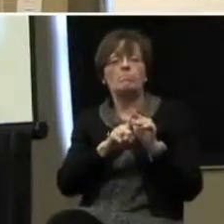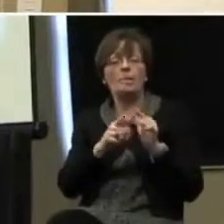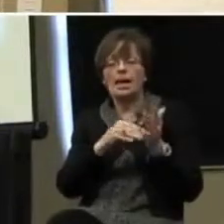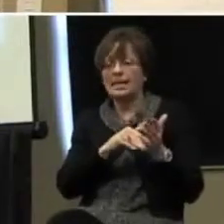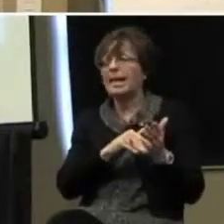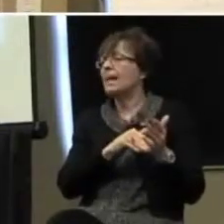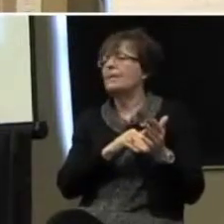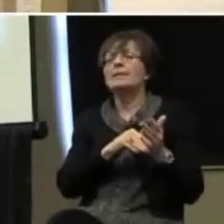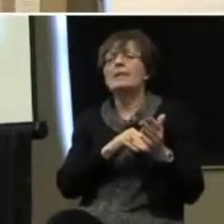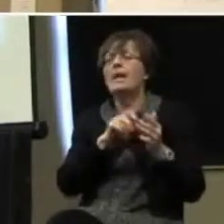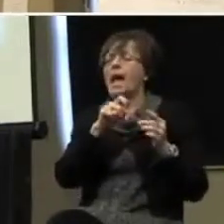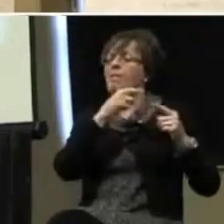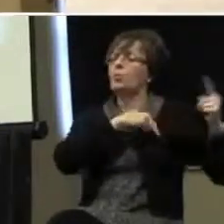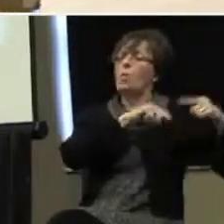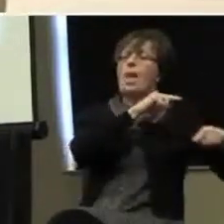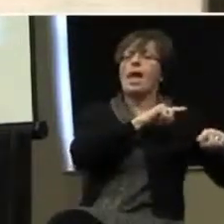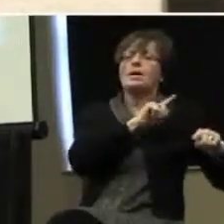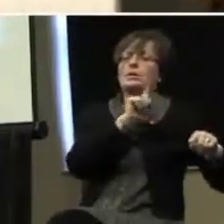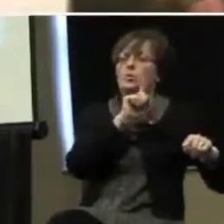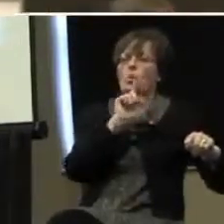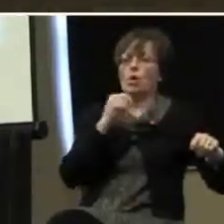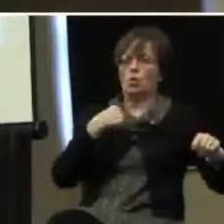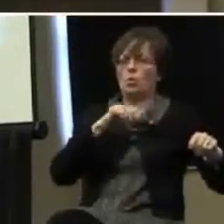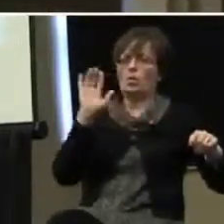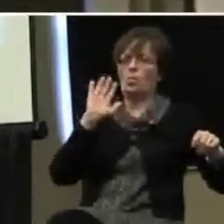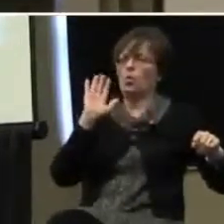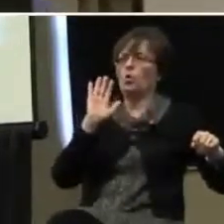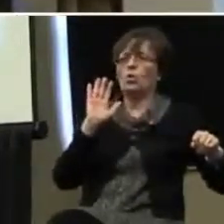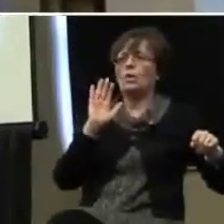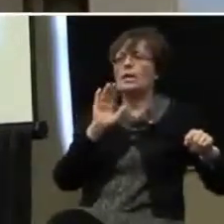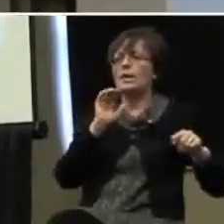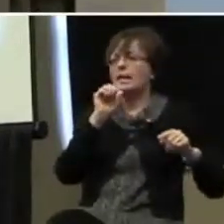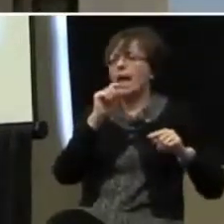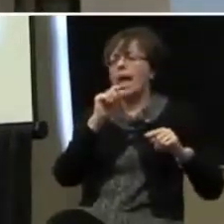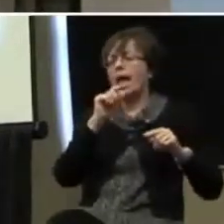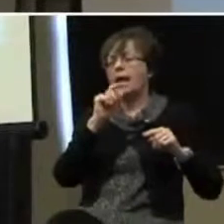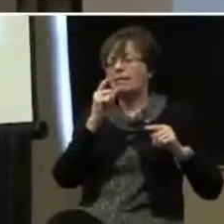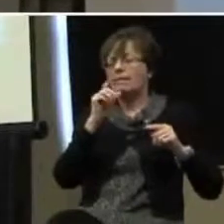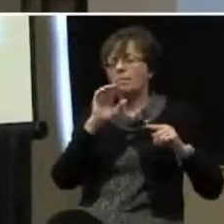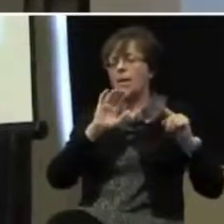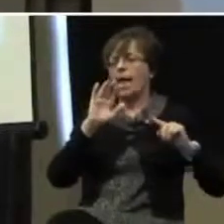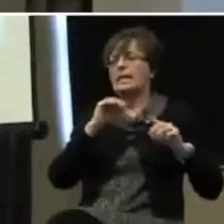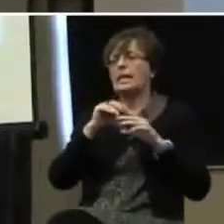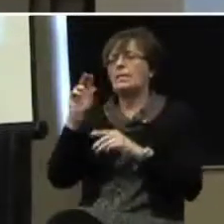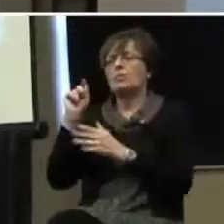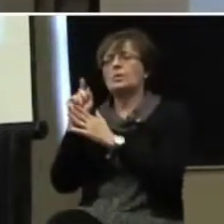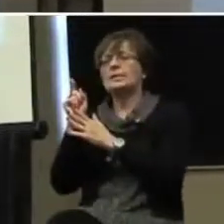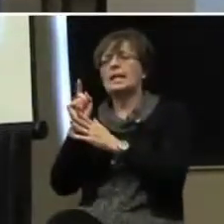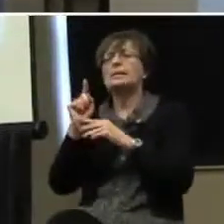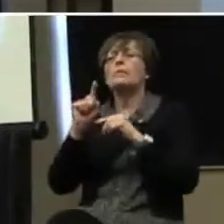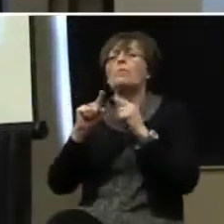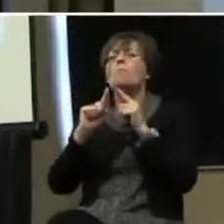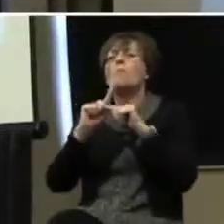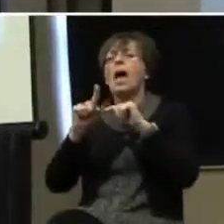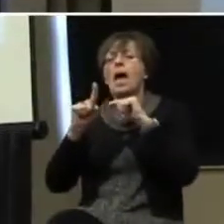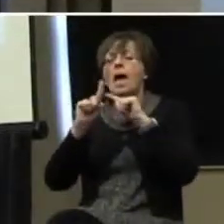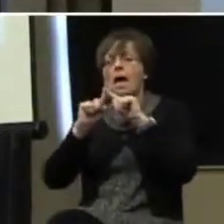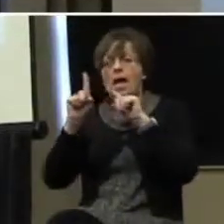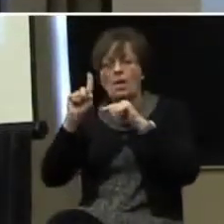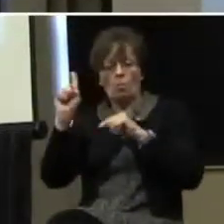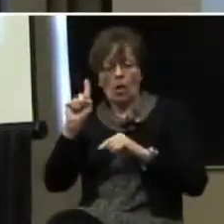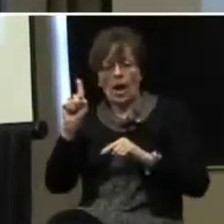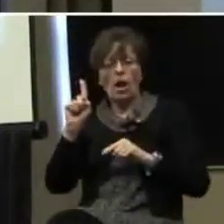I need to go straight back to where we were, okay? Not back to 30 seconds, but where we were when I left the child